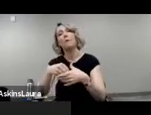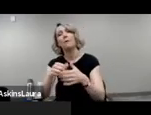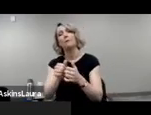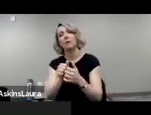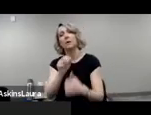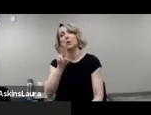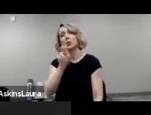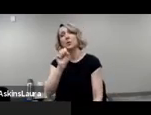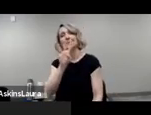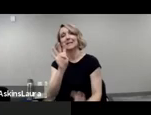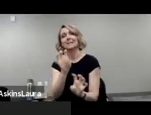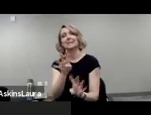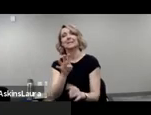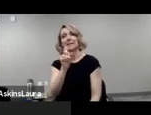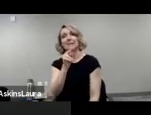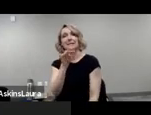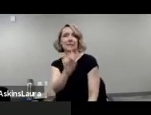the U.S.